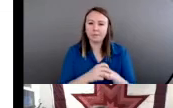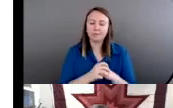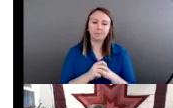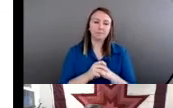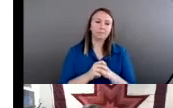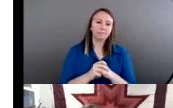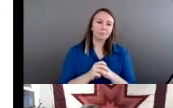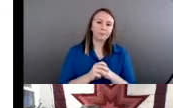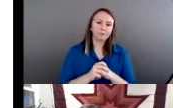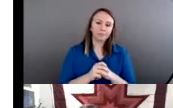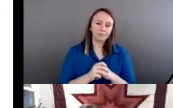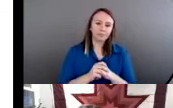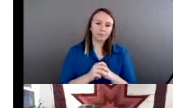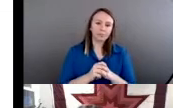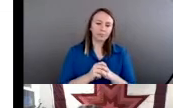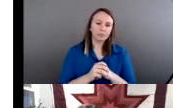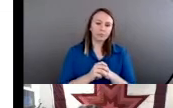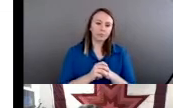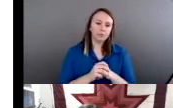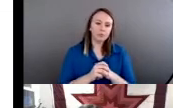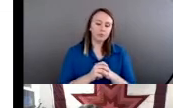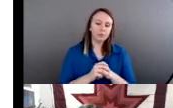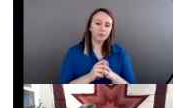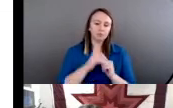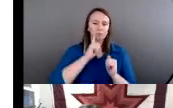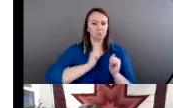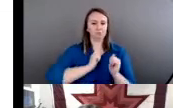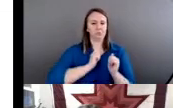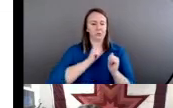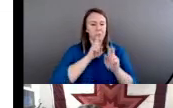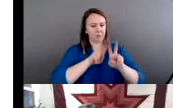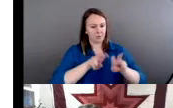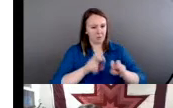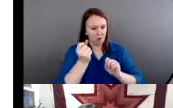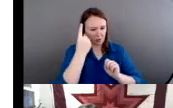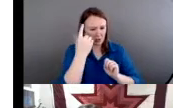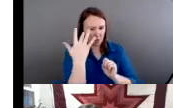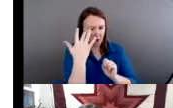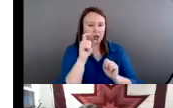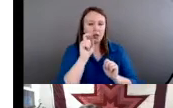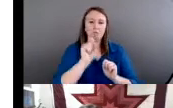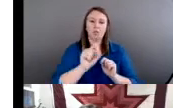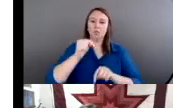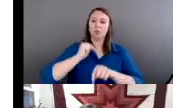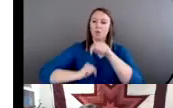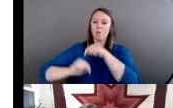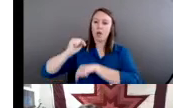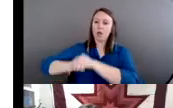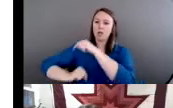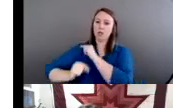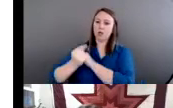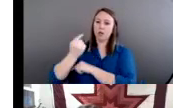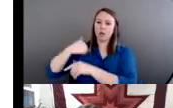So in order to understand why we have to go back to the roots, we have to go back to where this crisis